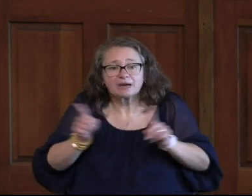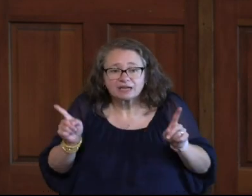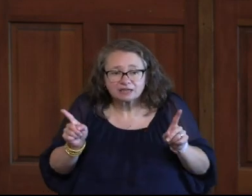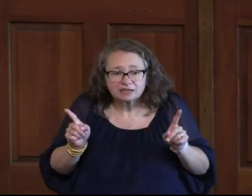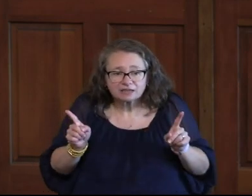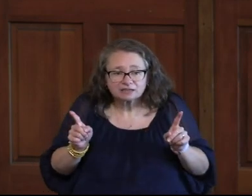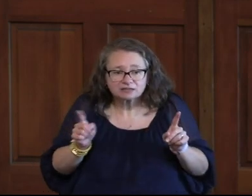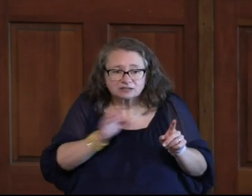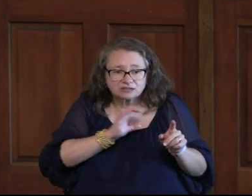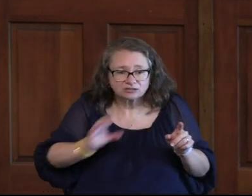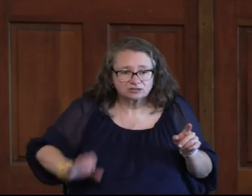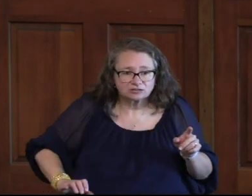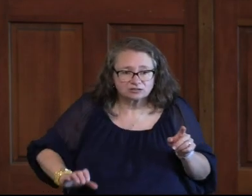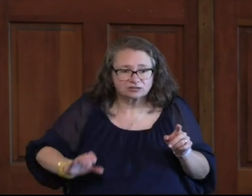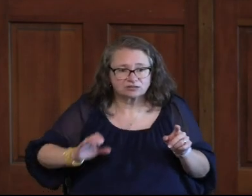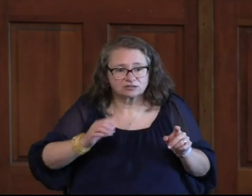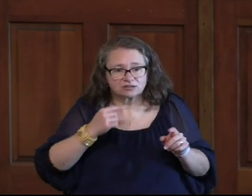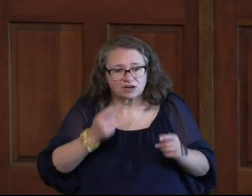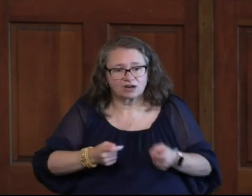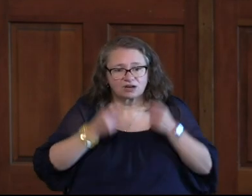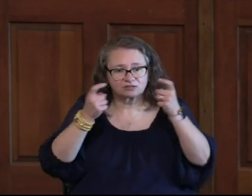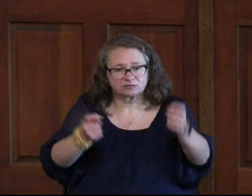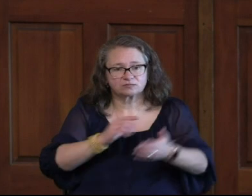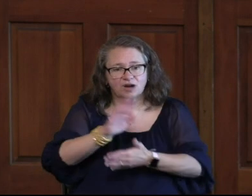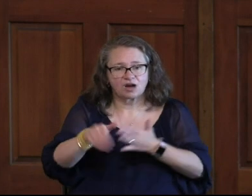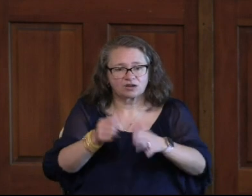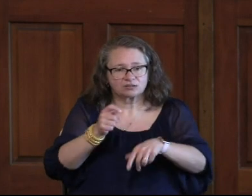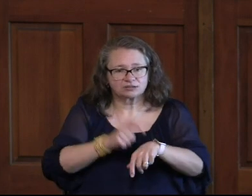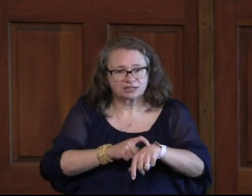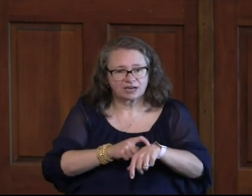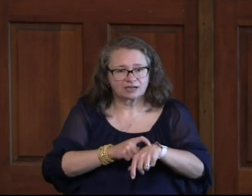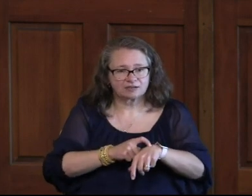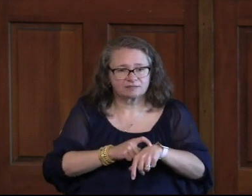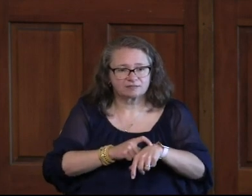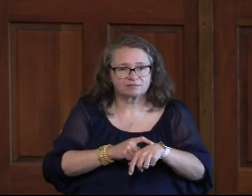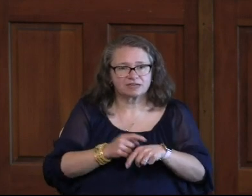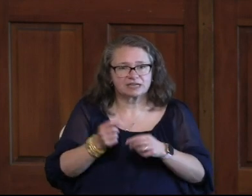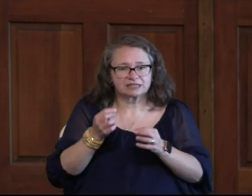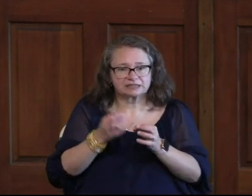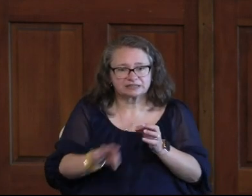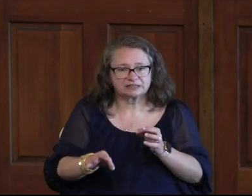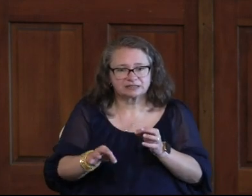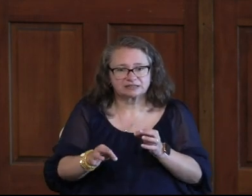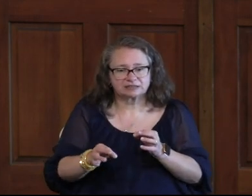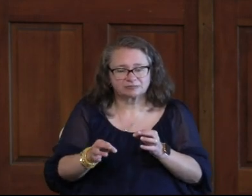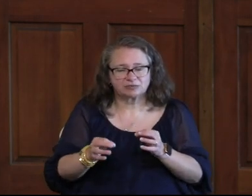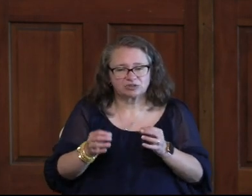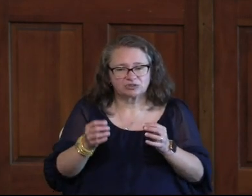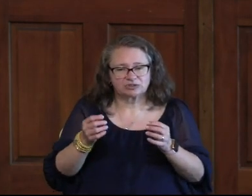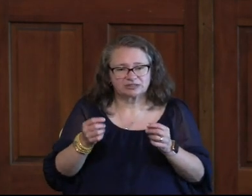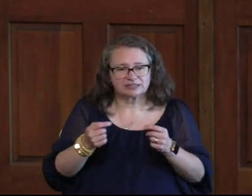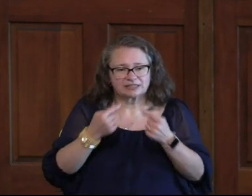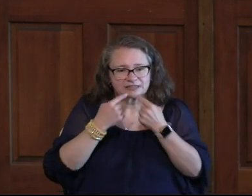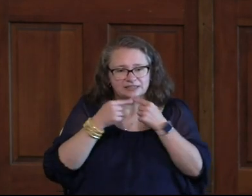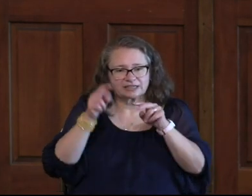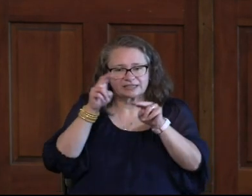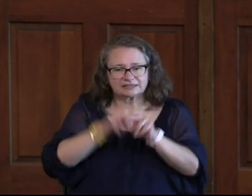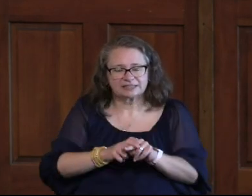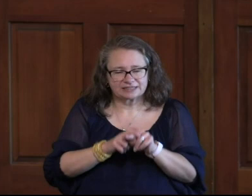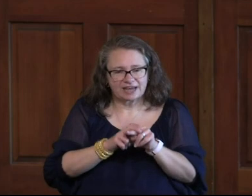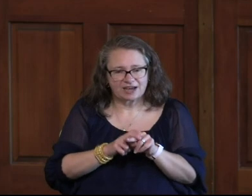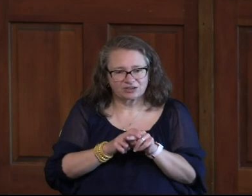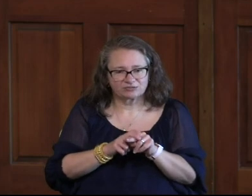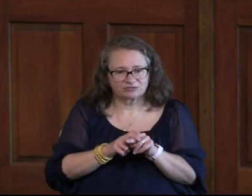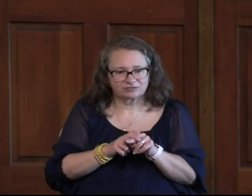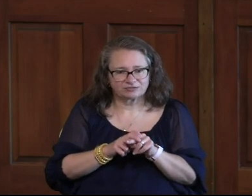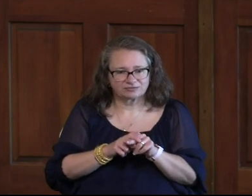When When Christ Had Offered For All Time A Single Sacrifice For Sins He Sat Down